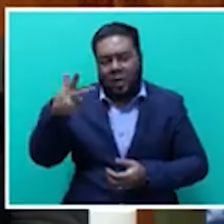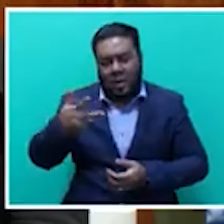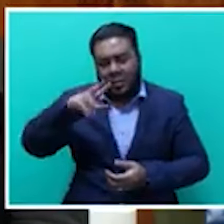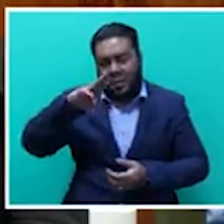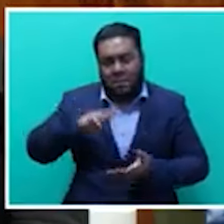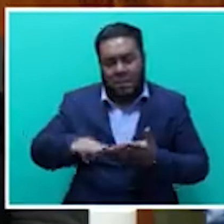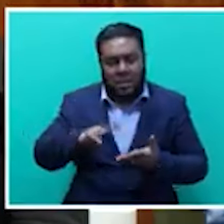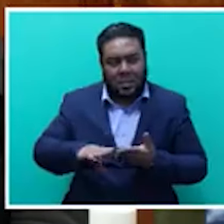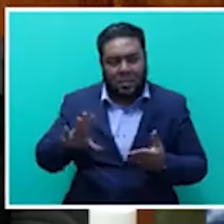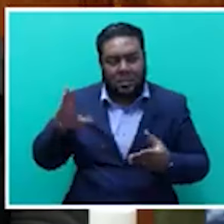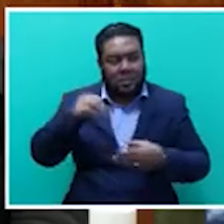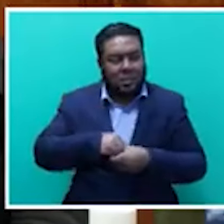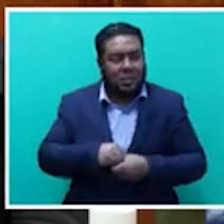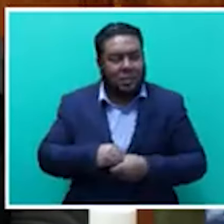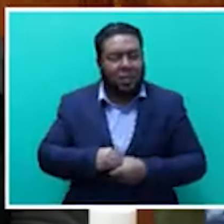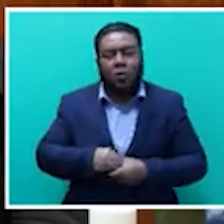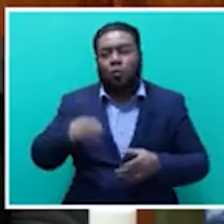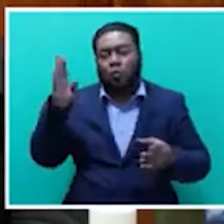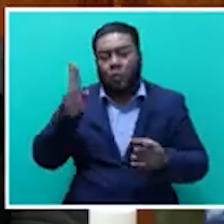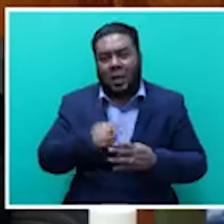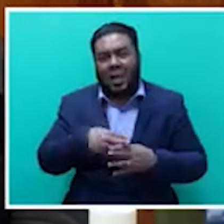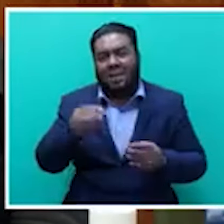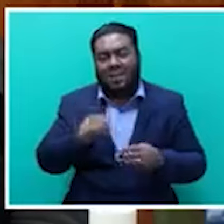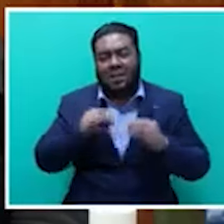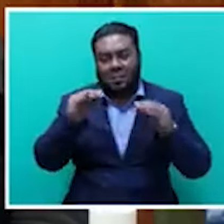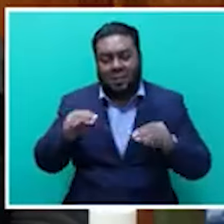generated through trade and investment potential,